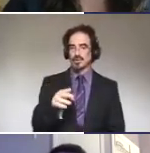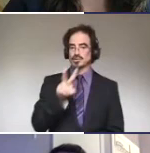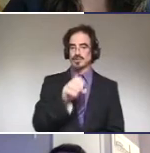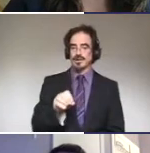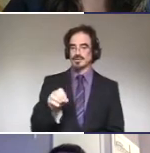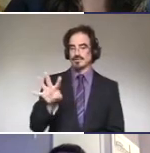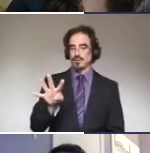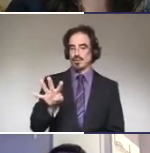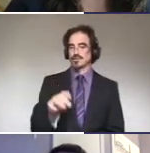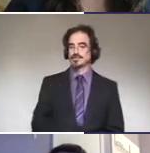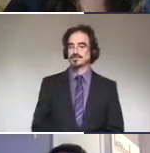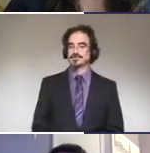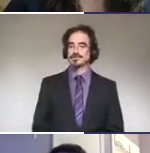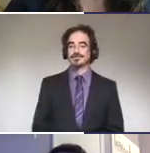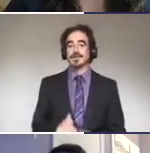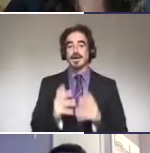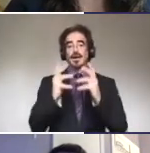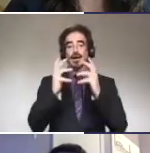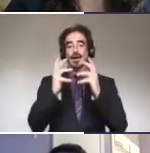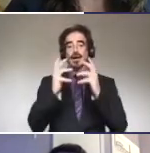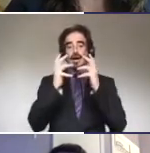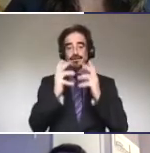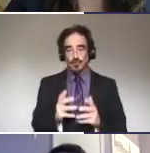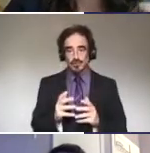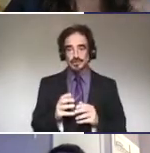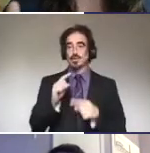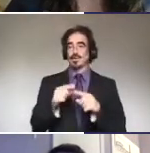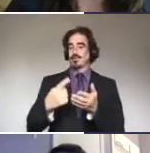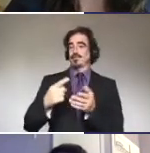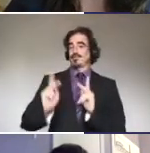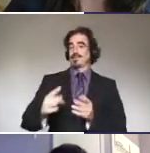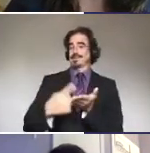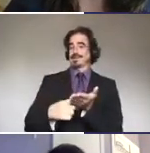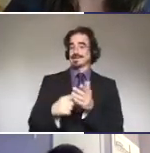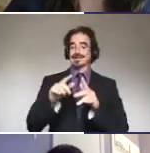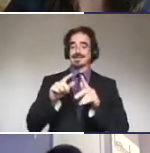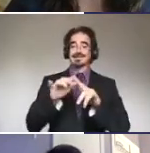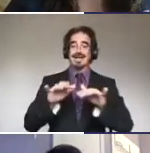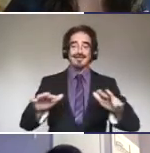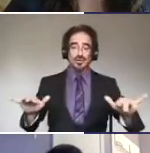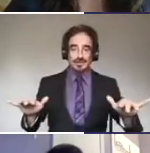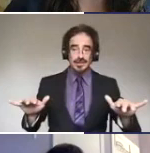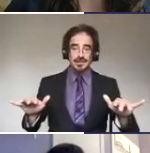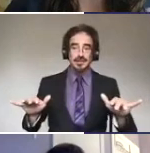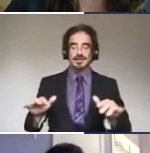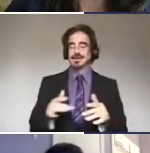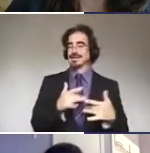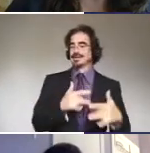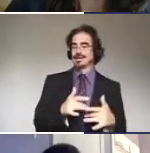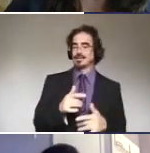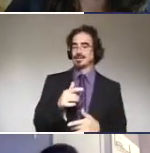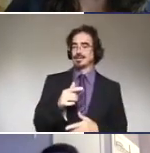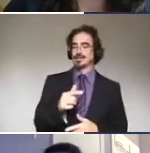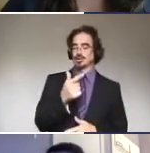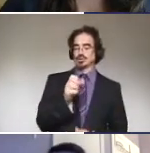And unfortunately, when people talk about diversity within any professions, they focus on gender, race, and ethnicity,